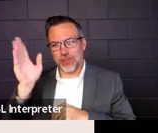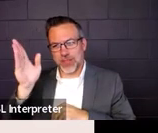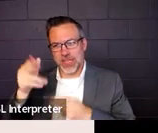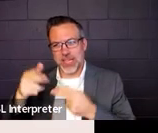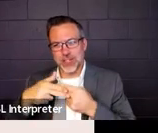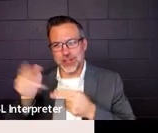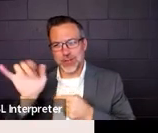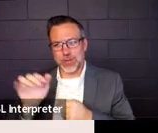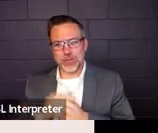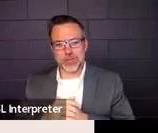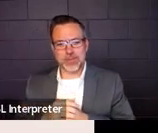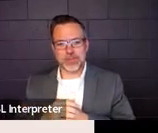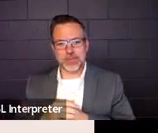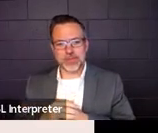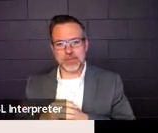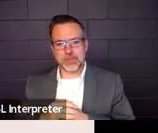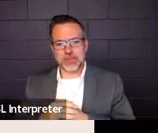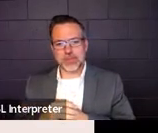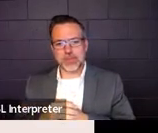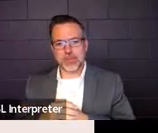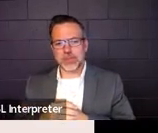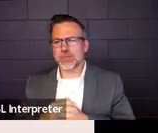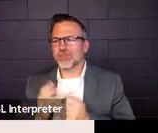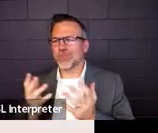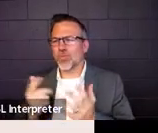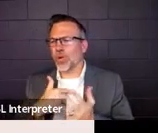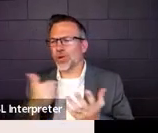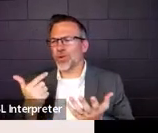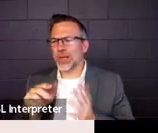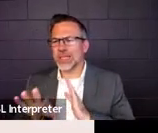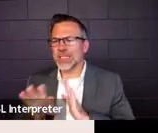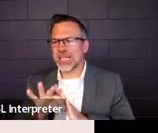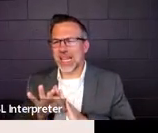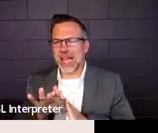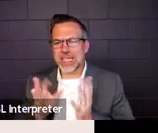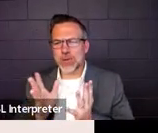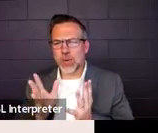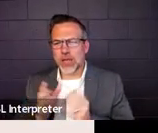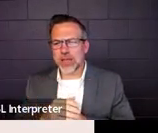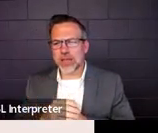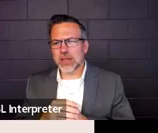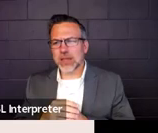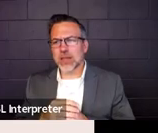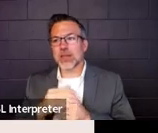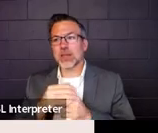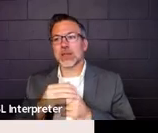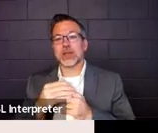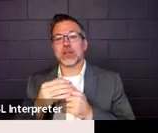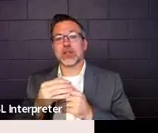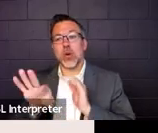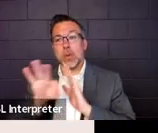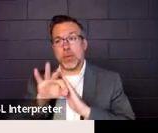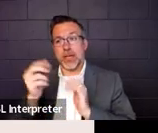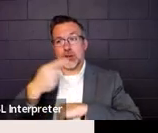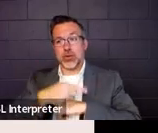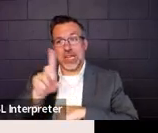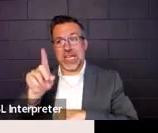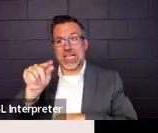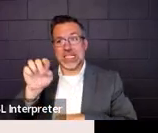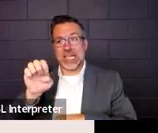Select. I don't know what we select Carly. What do we select? It'll be today's date. So 10-11-23.